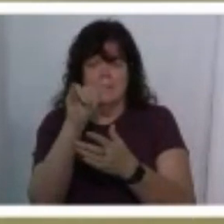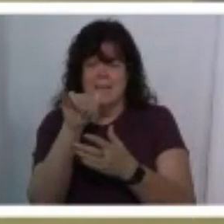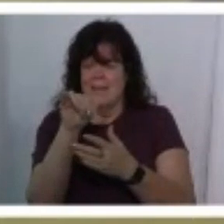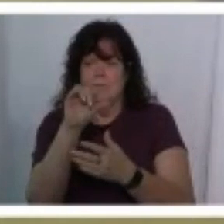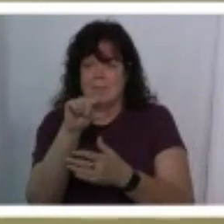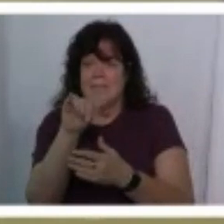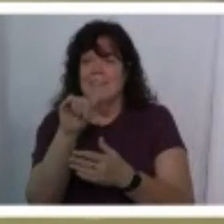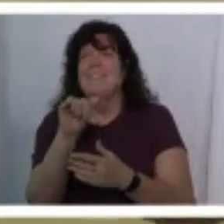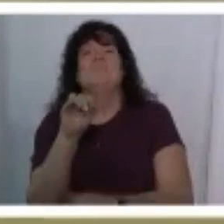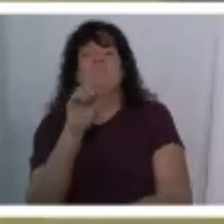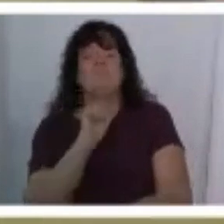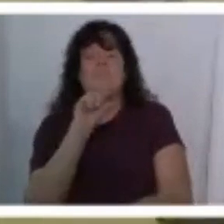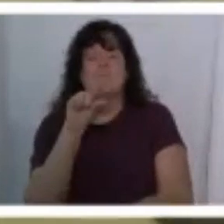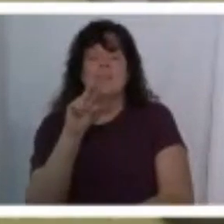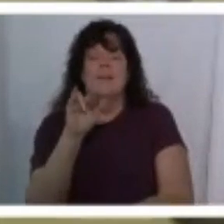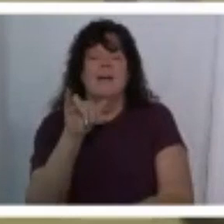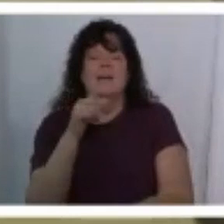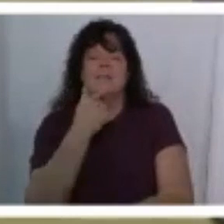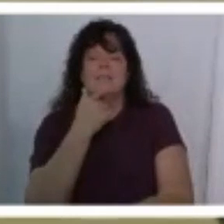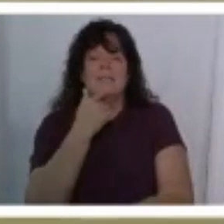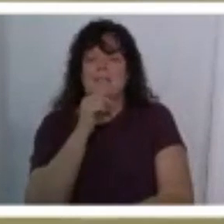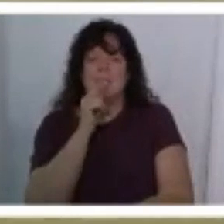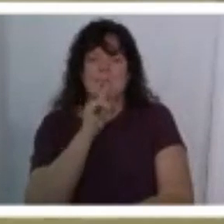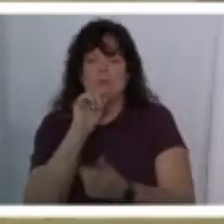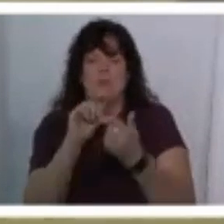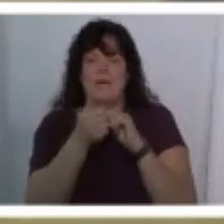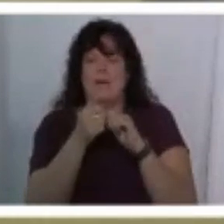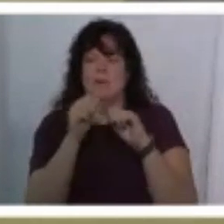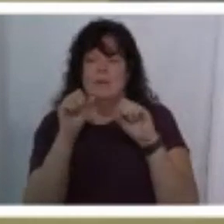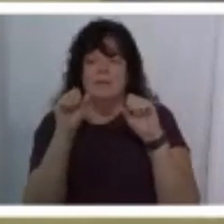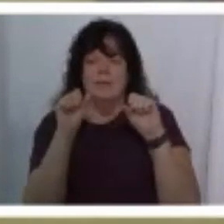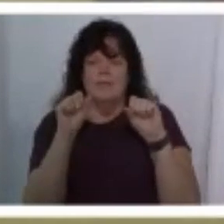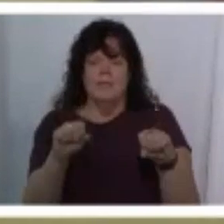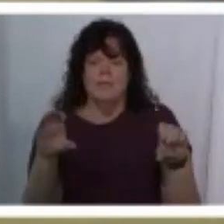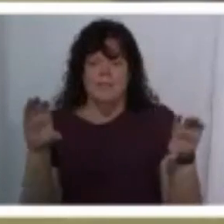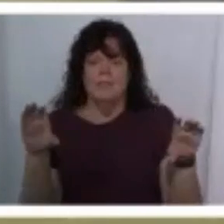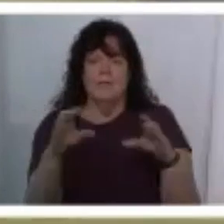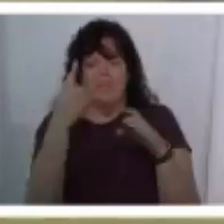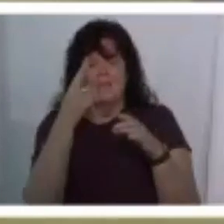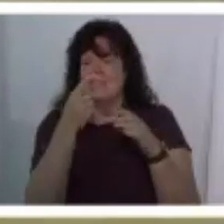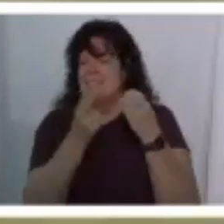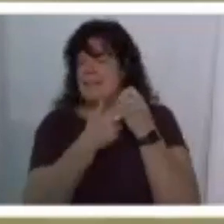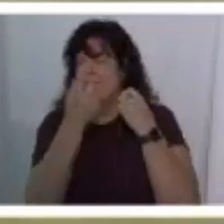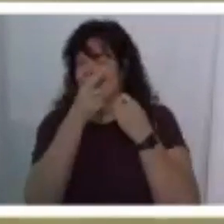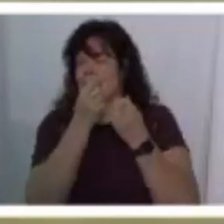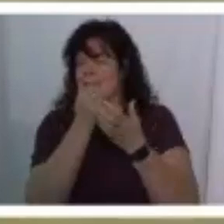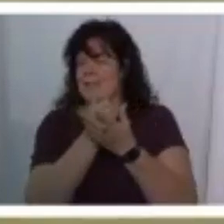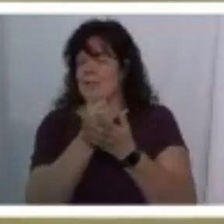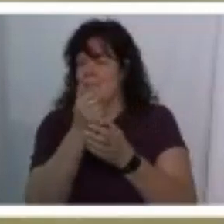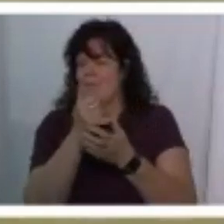how he was able to make great improvement i i suspect he's saving it for his self-help book but we won't